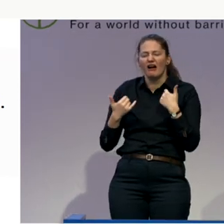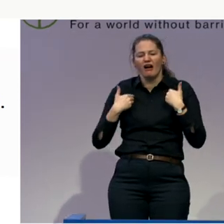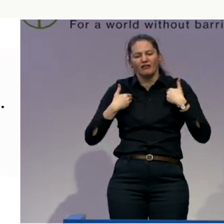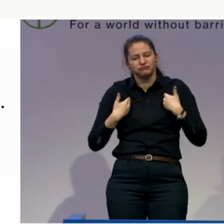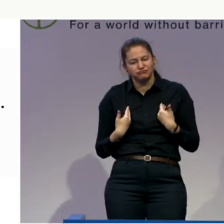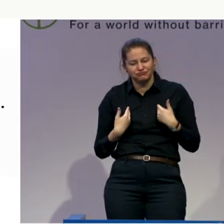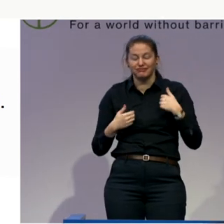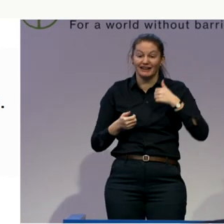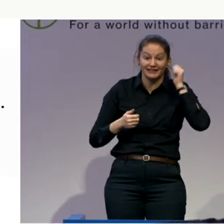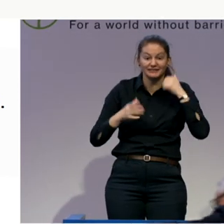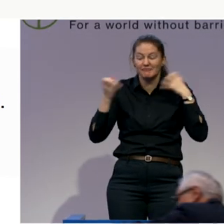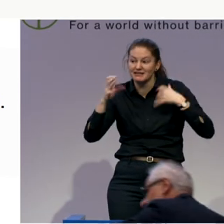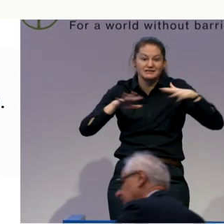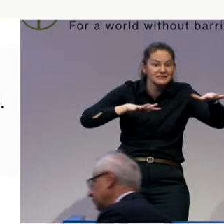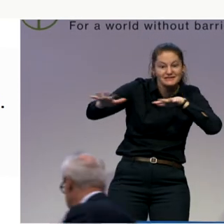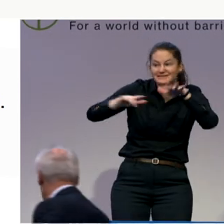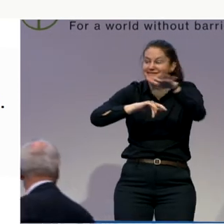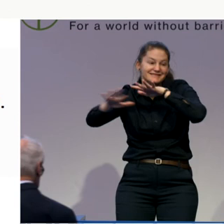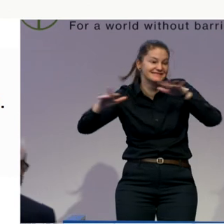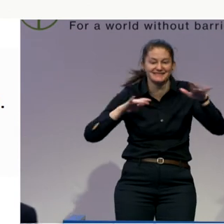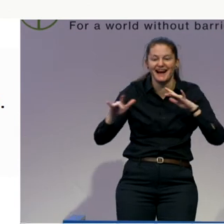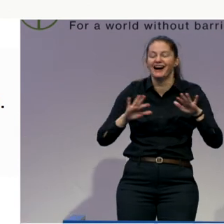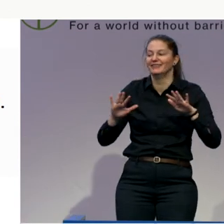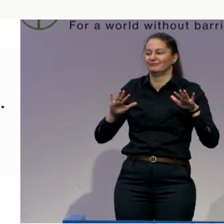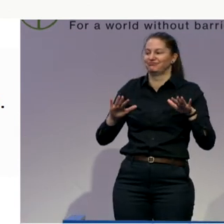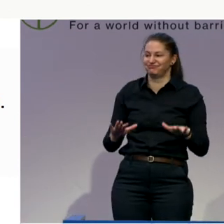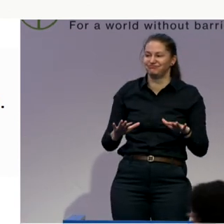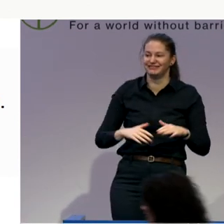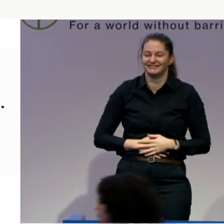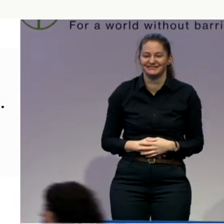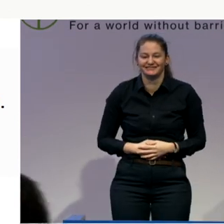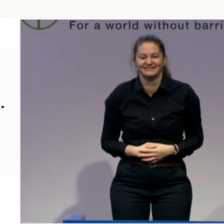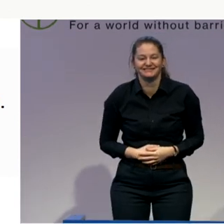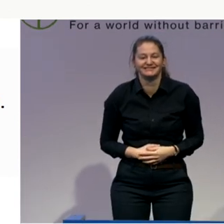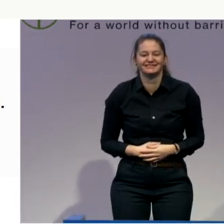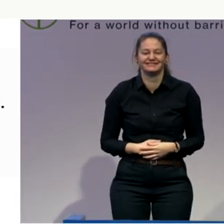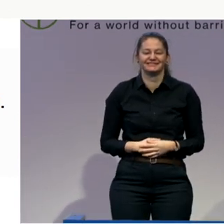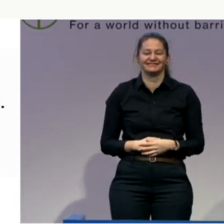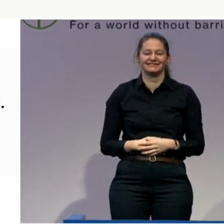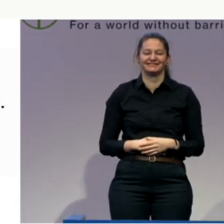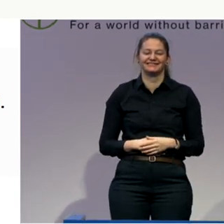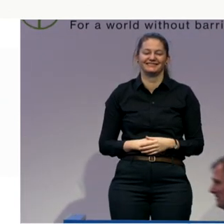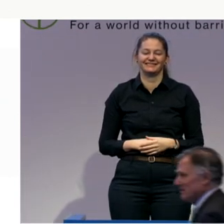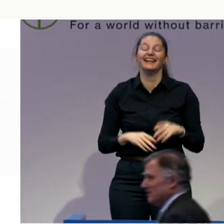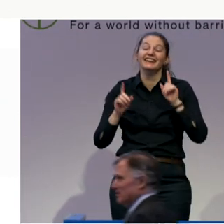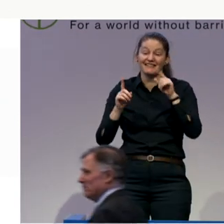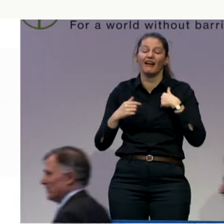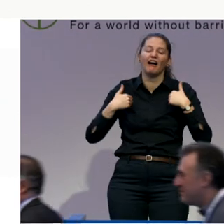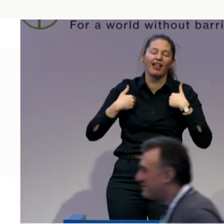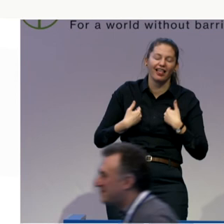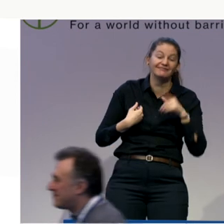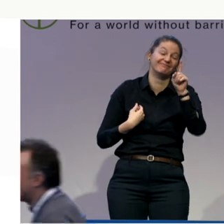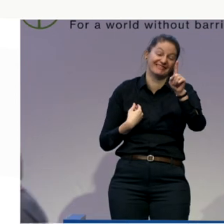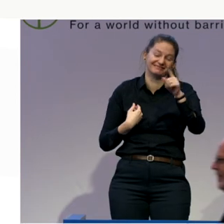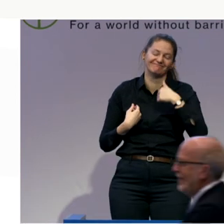going on. But I think energised with solutions. So, think happy tired, maybe. Or energised tired. So, we are